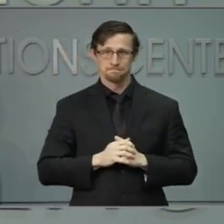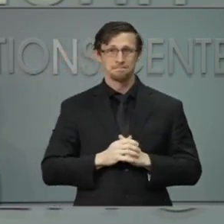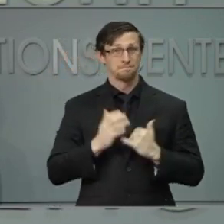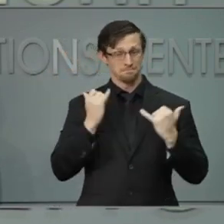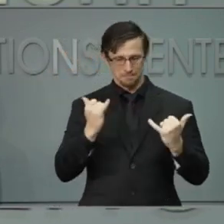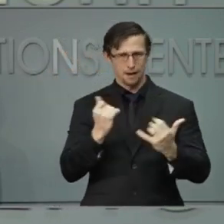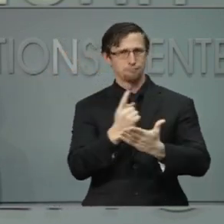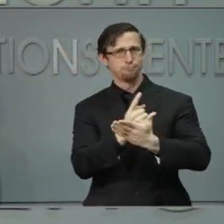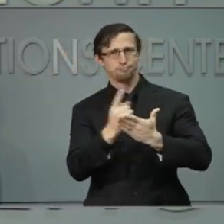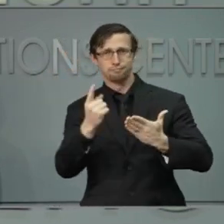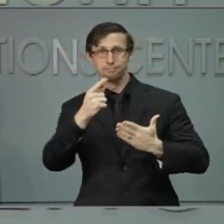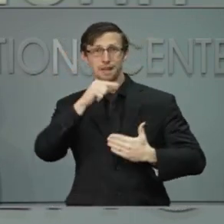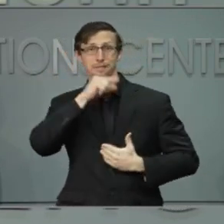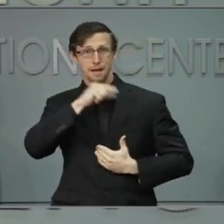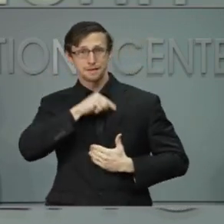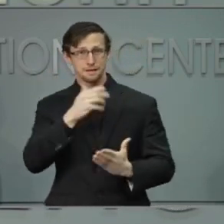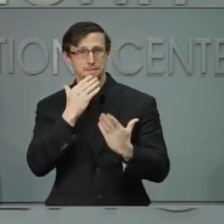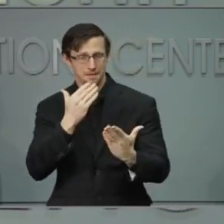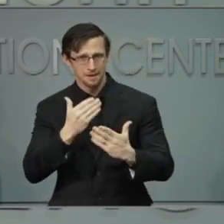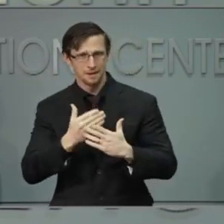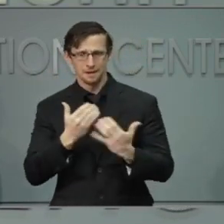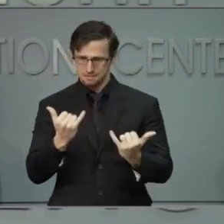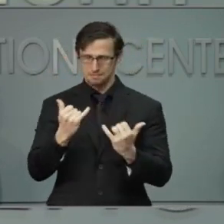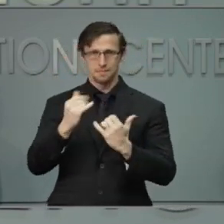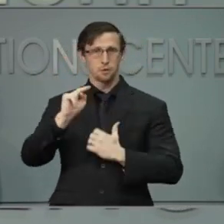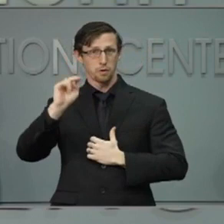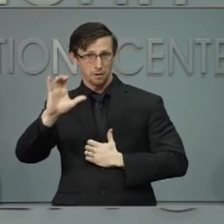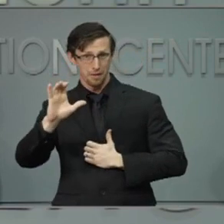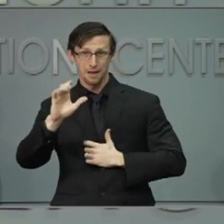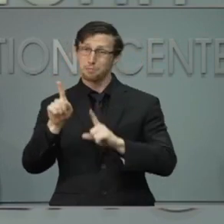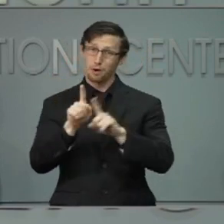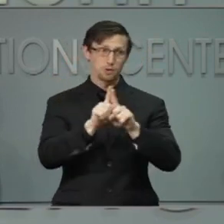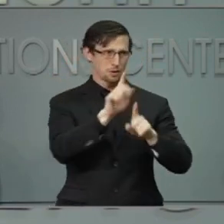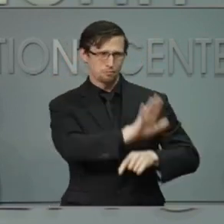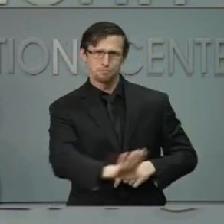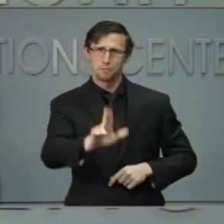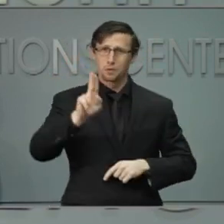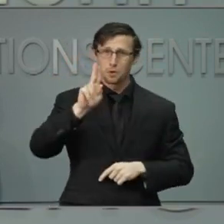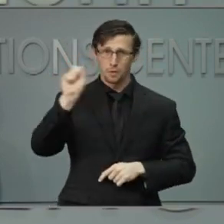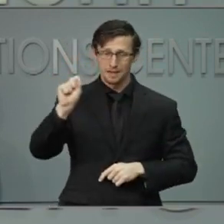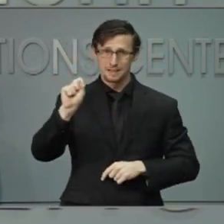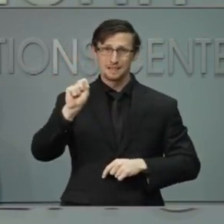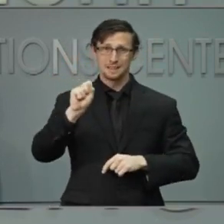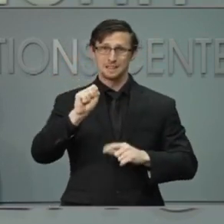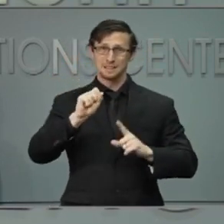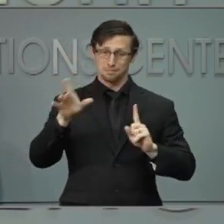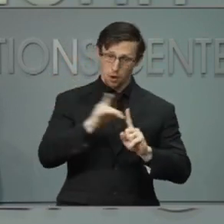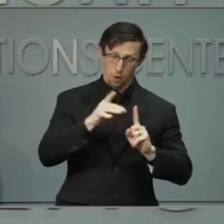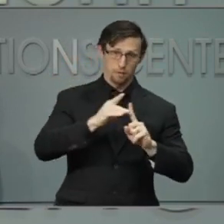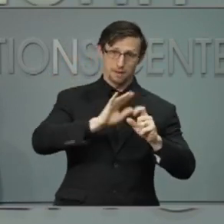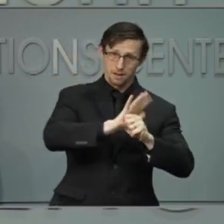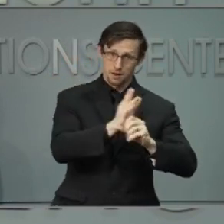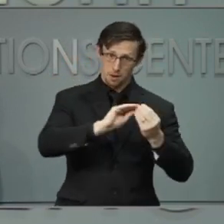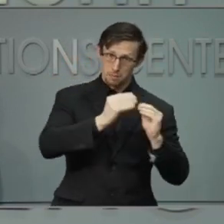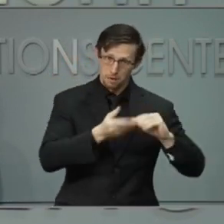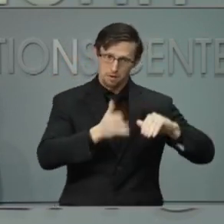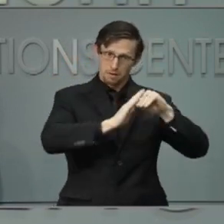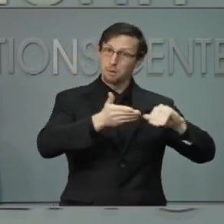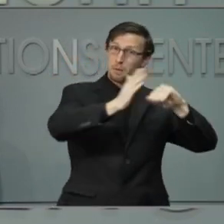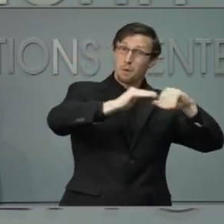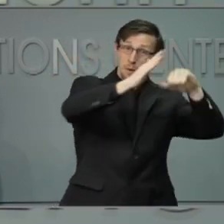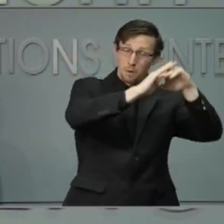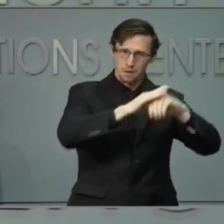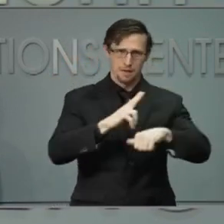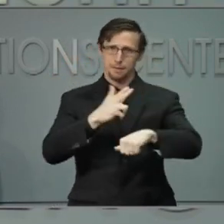week, our state and the country are reporting record-high case numbers and hospitalizations. I have a stark